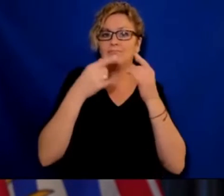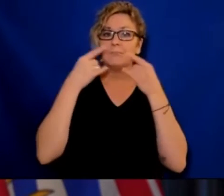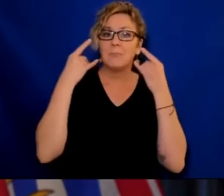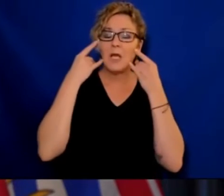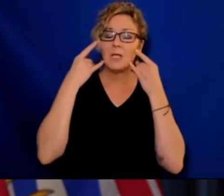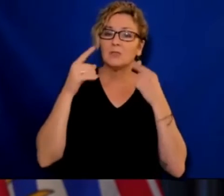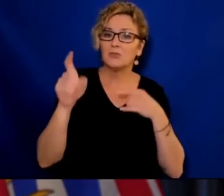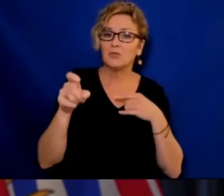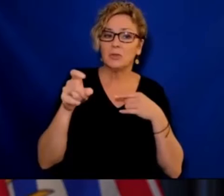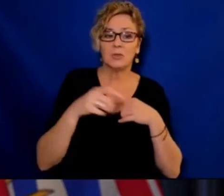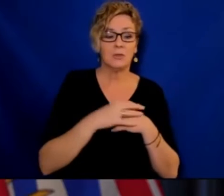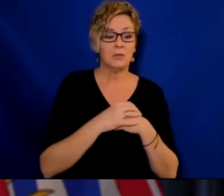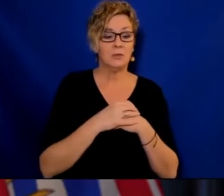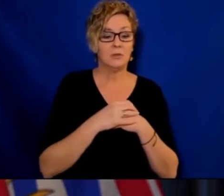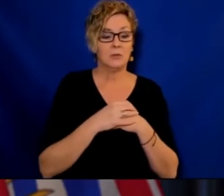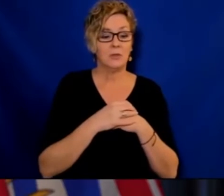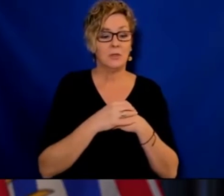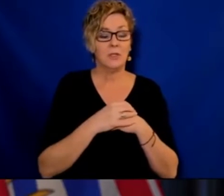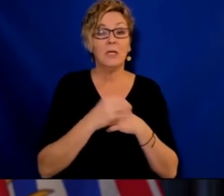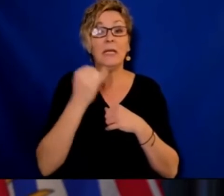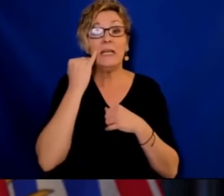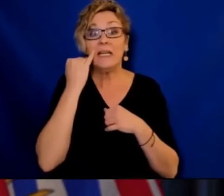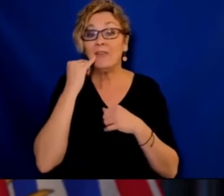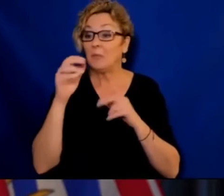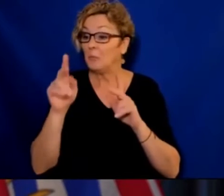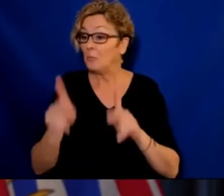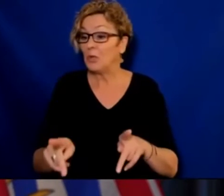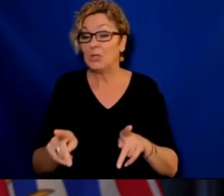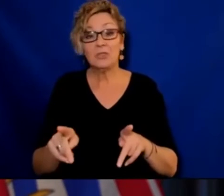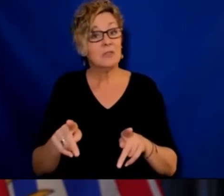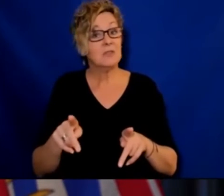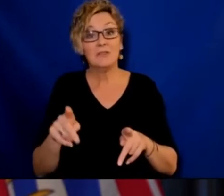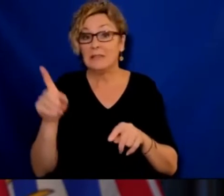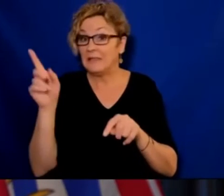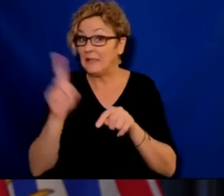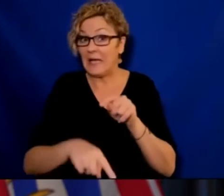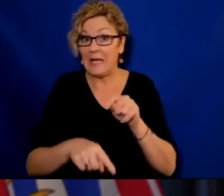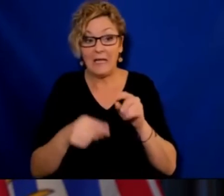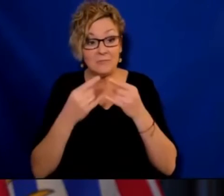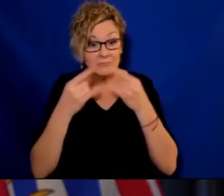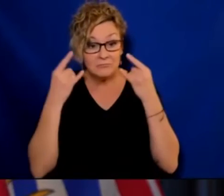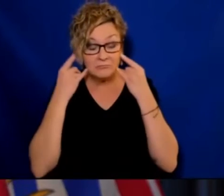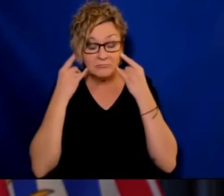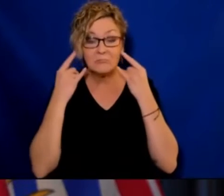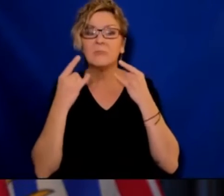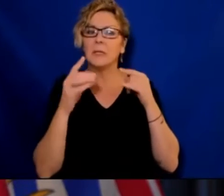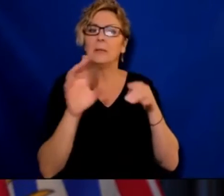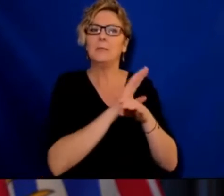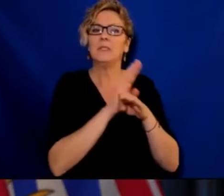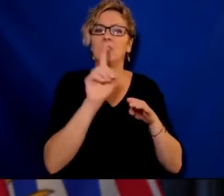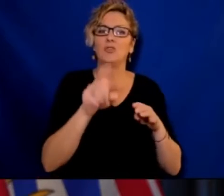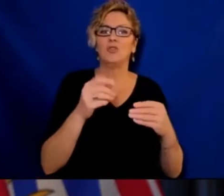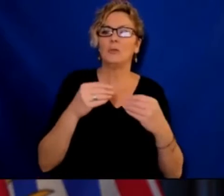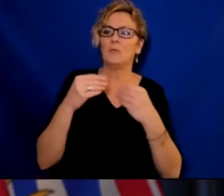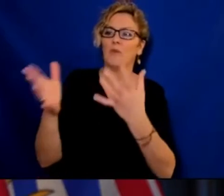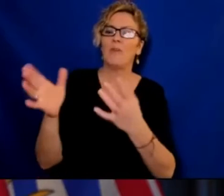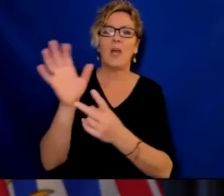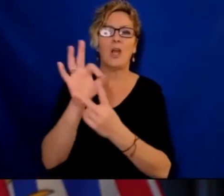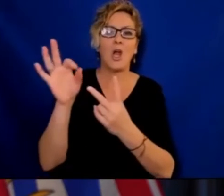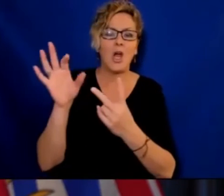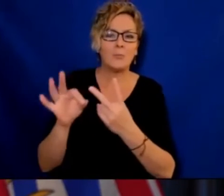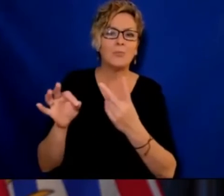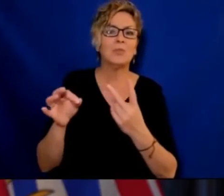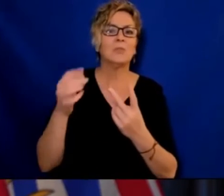businesses can provide virtual or curbside service instead. As employees and customers, we are